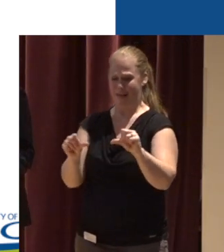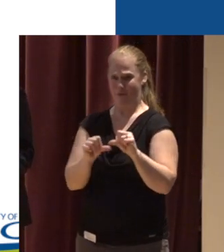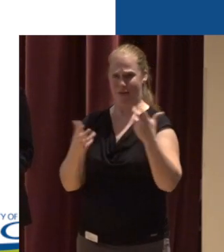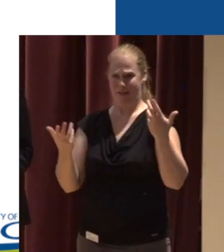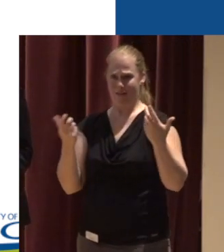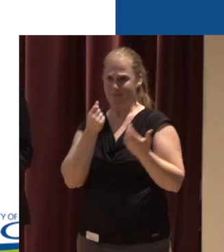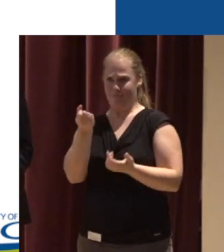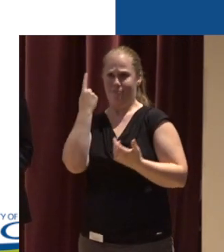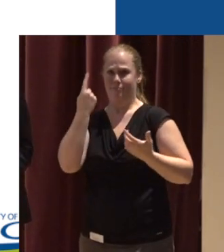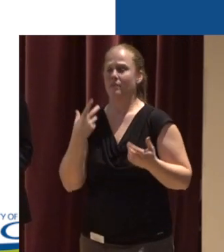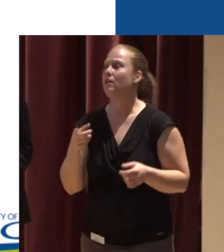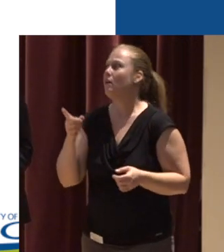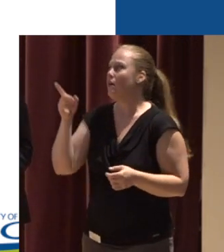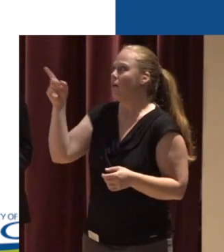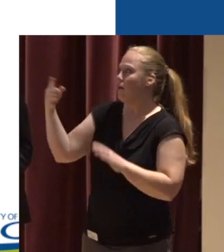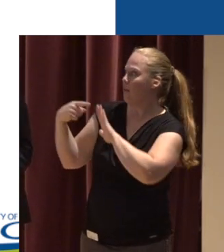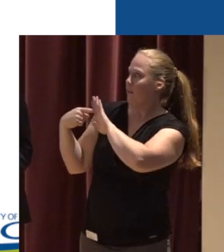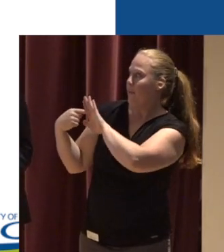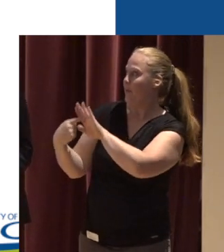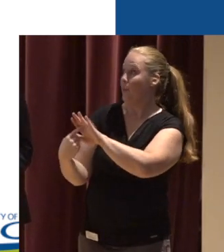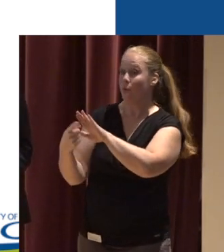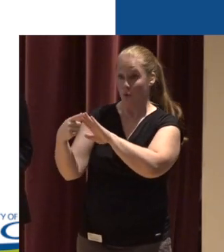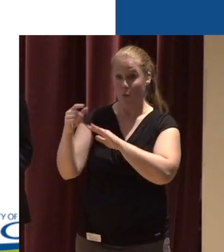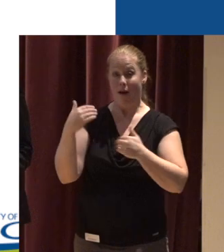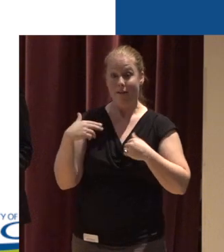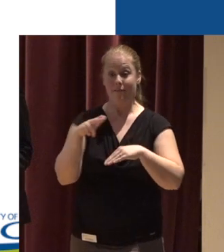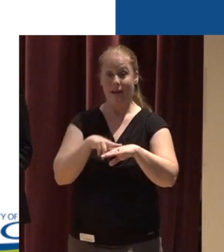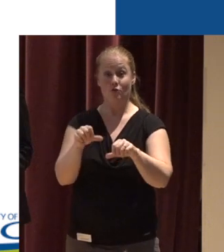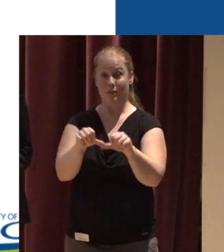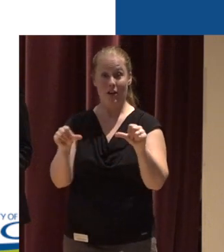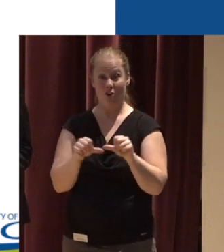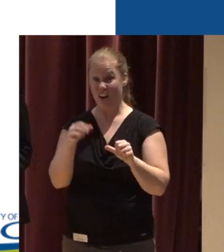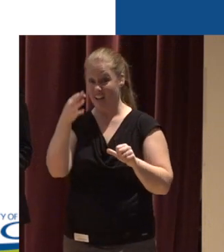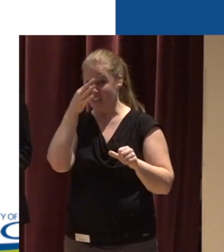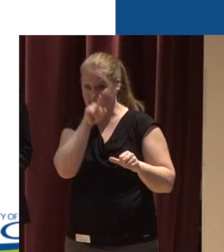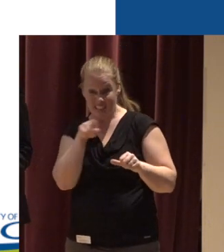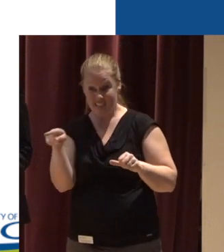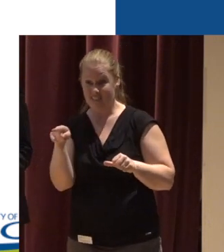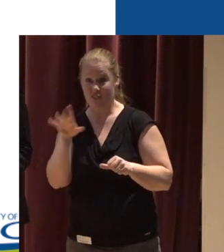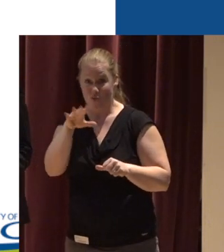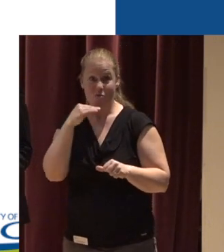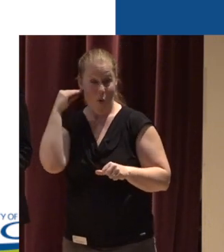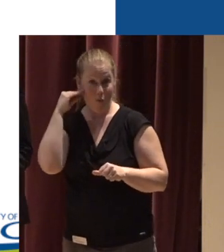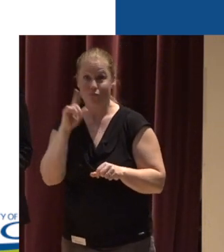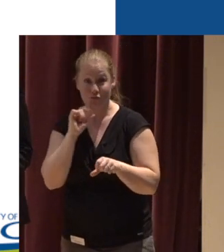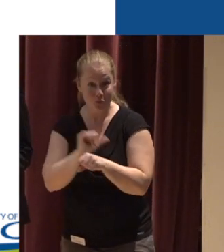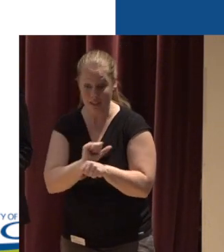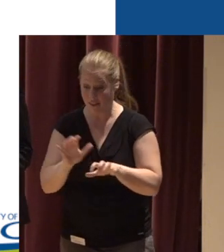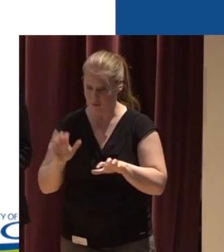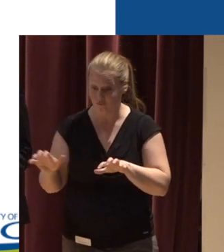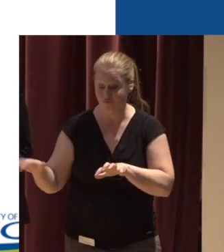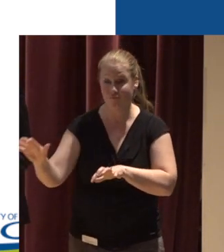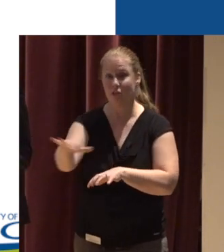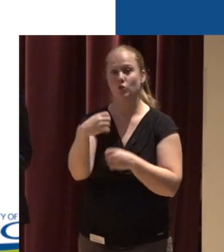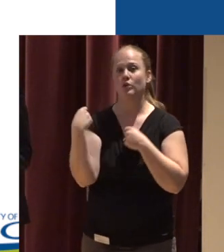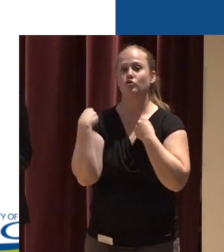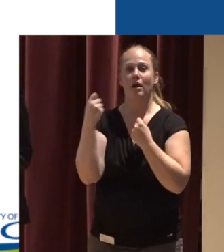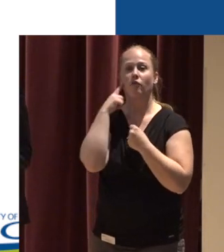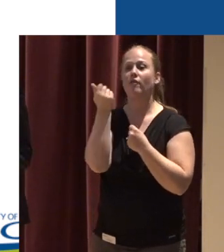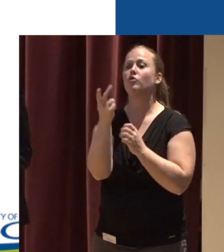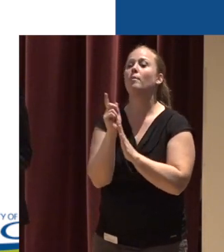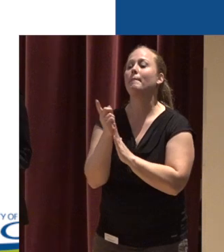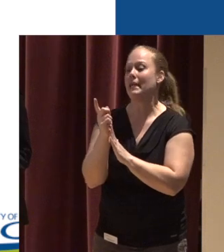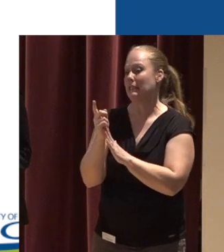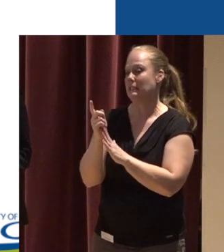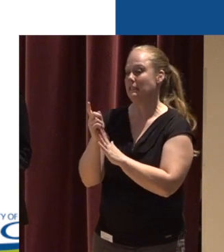up here to show you that In fact, you have natural areas right outside your back door Truly And you could drive for a couple of